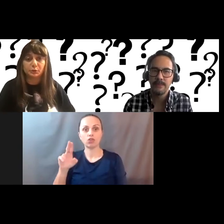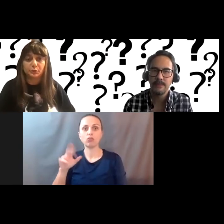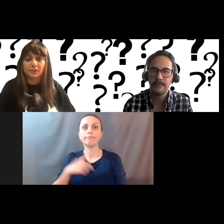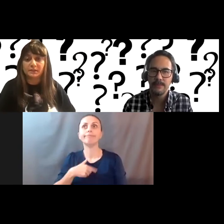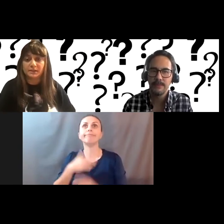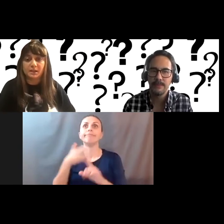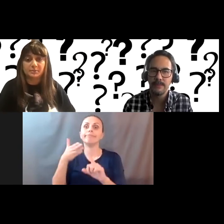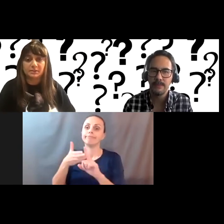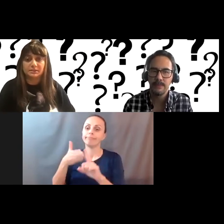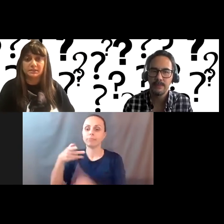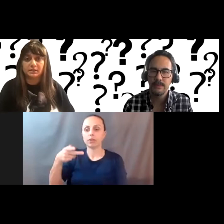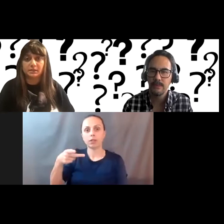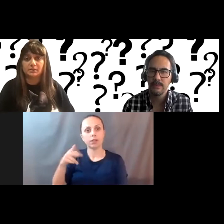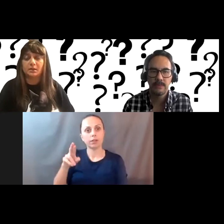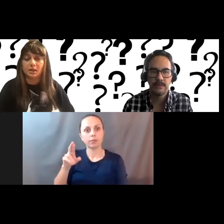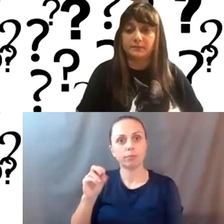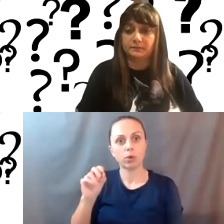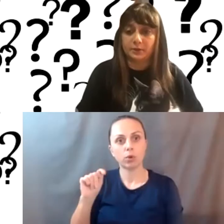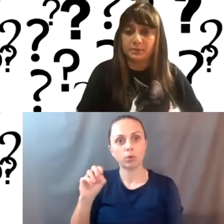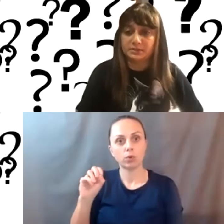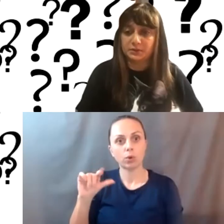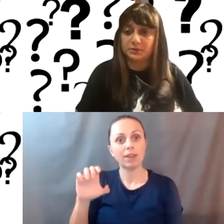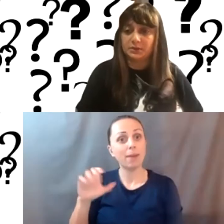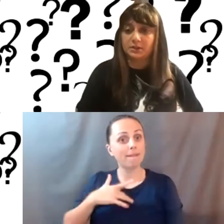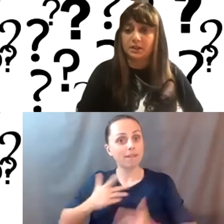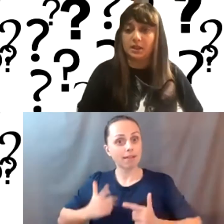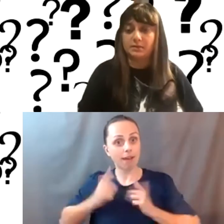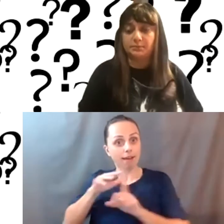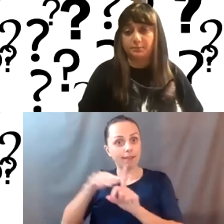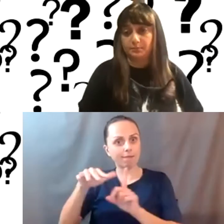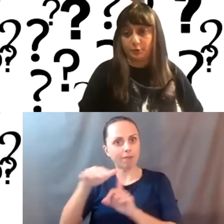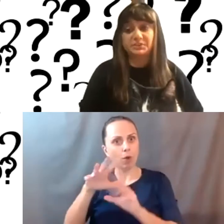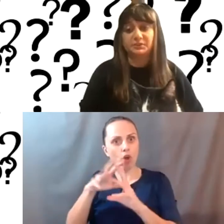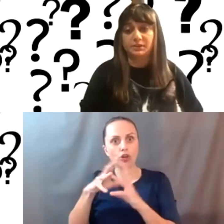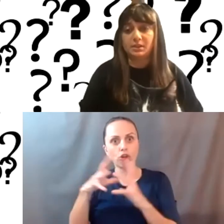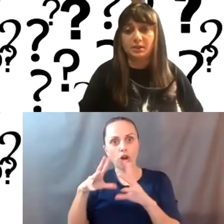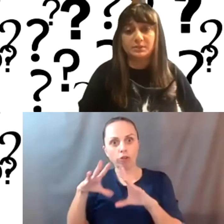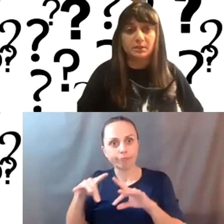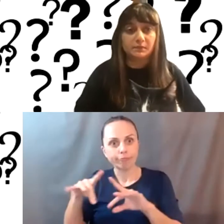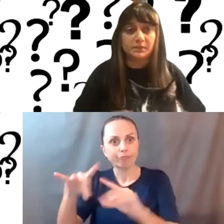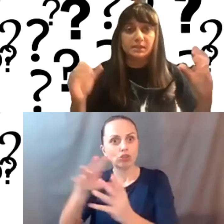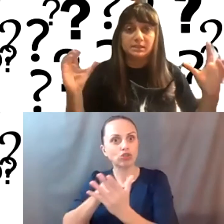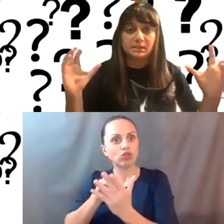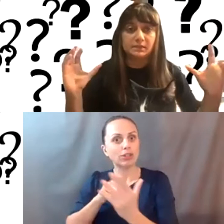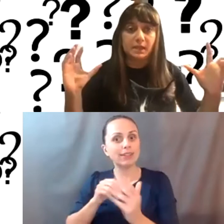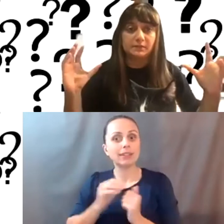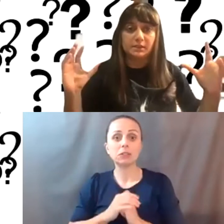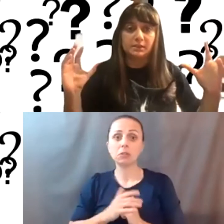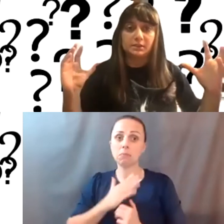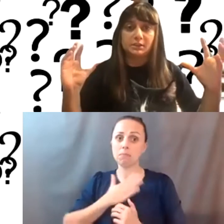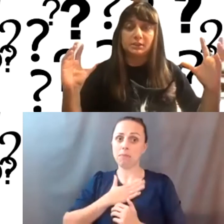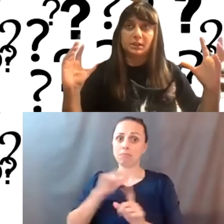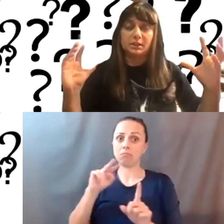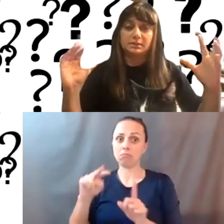much learning that happens in a live environment. So I personally, I always love the idea of